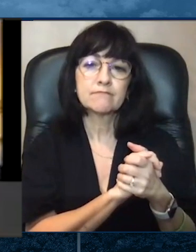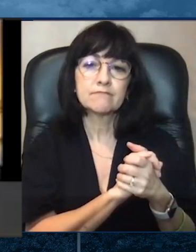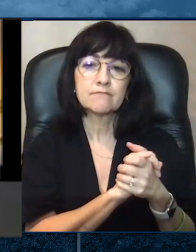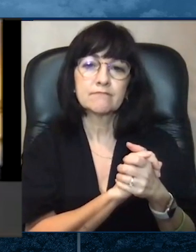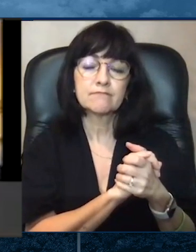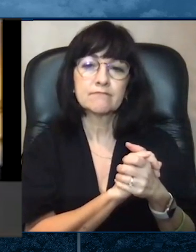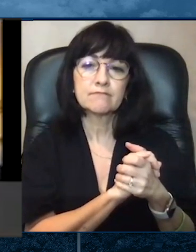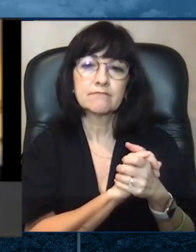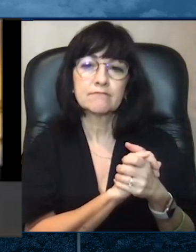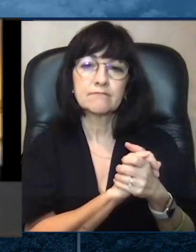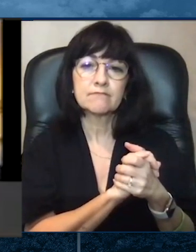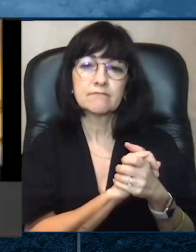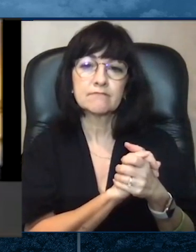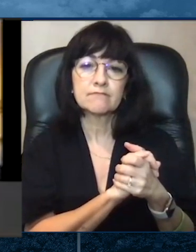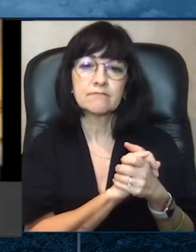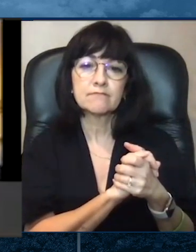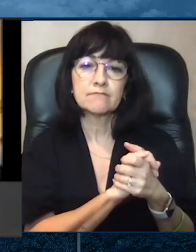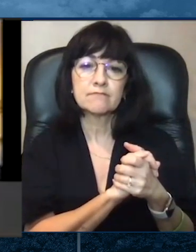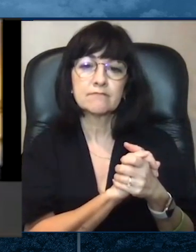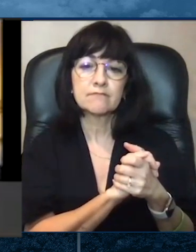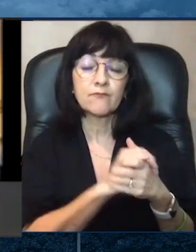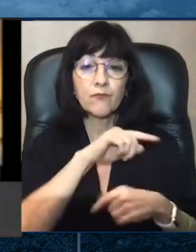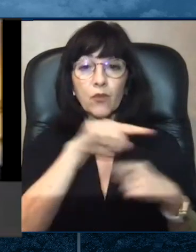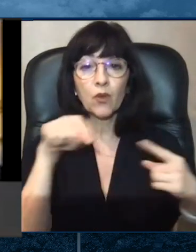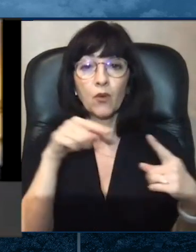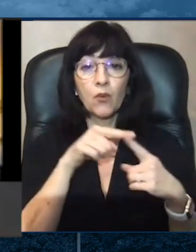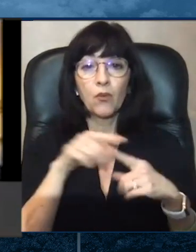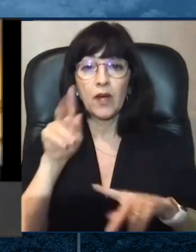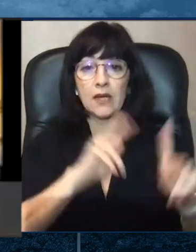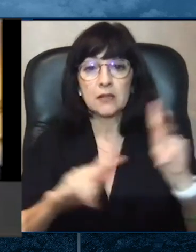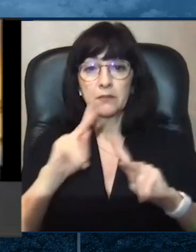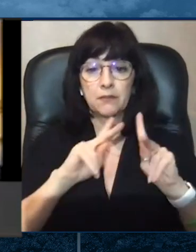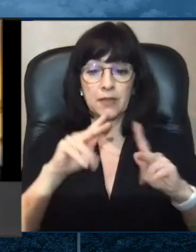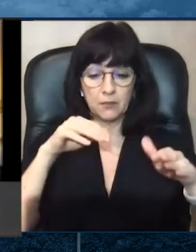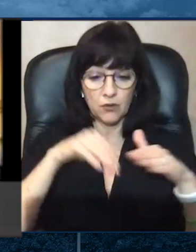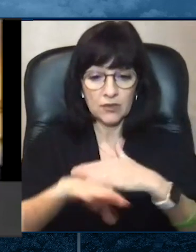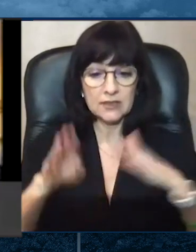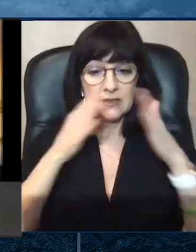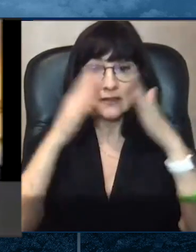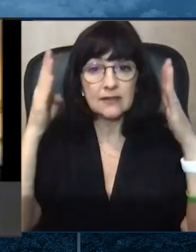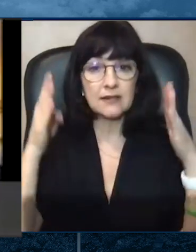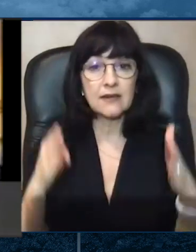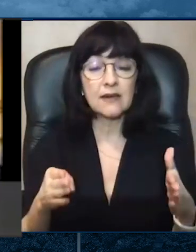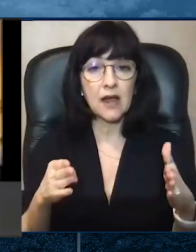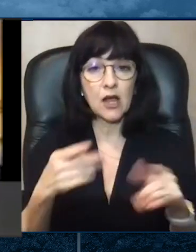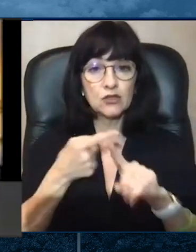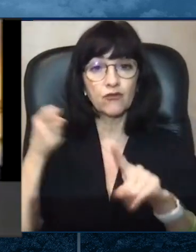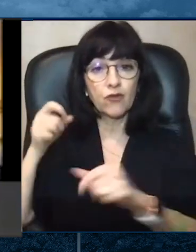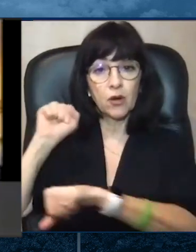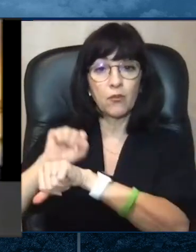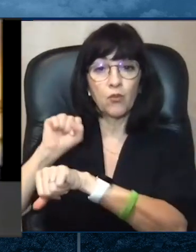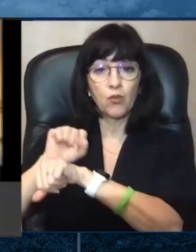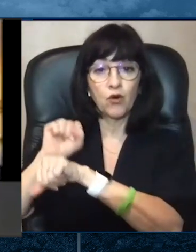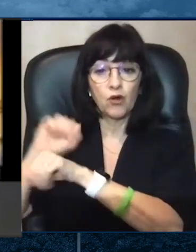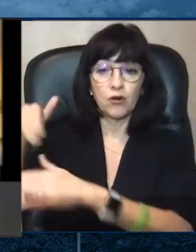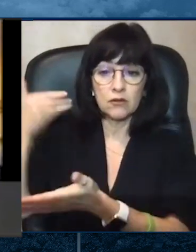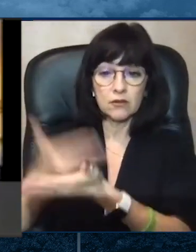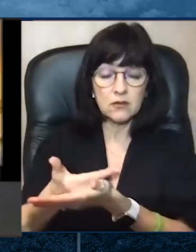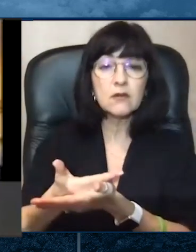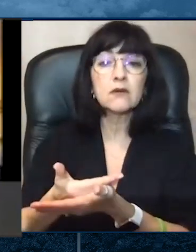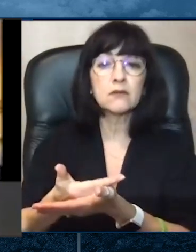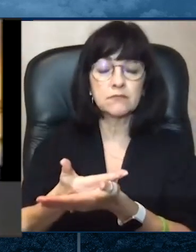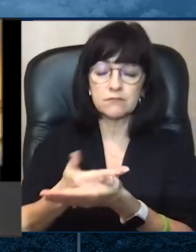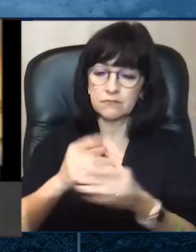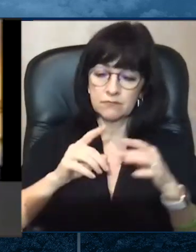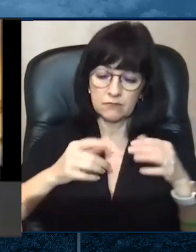permitir que sus hijos la abracen hasta que se haya duchado. Porque no están segura de